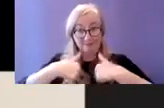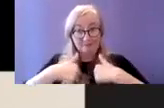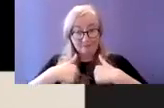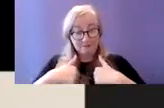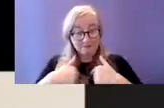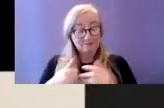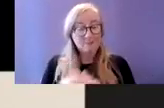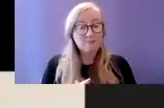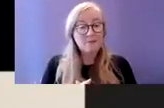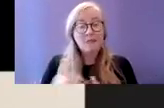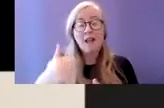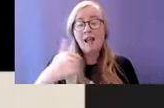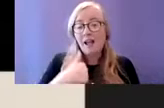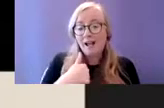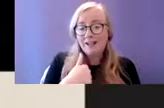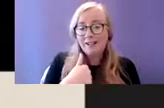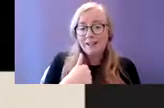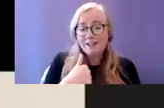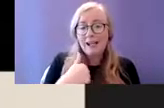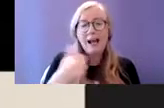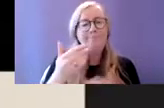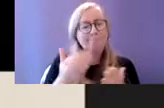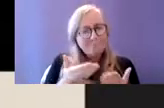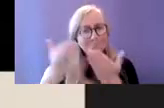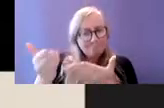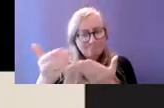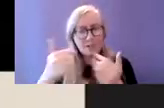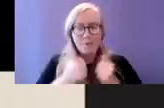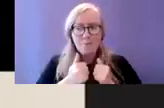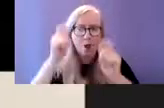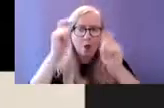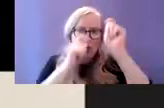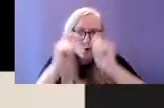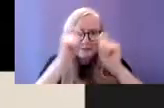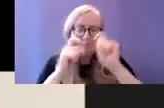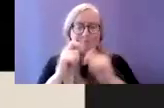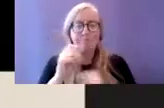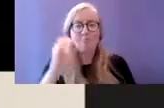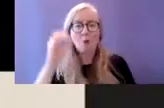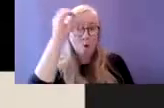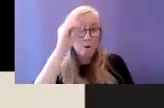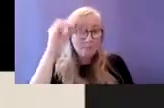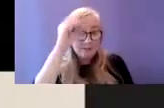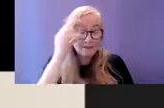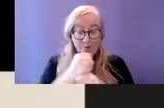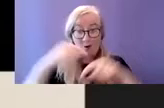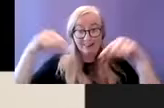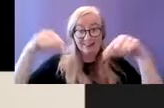my thoughts and opinions on this topic below in relation to